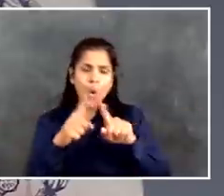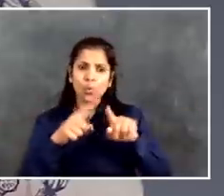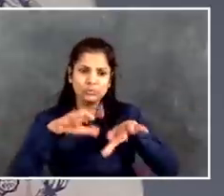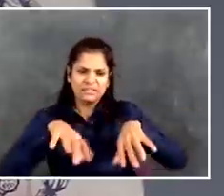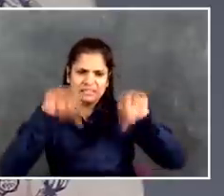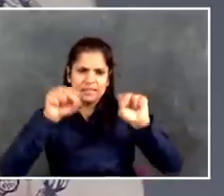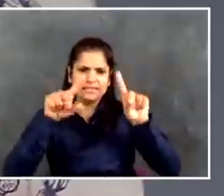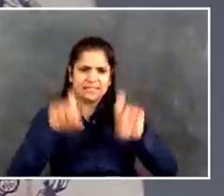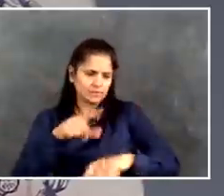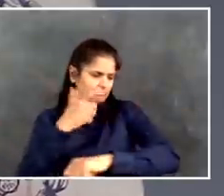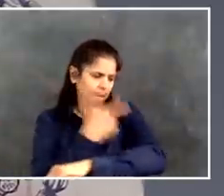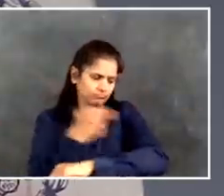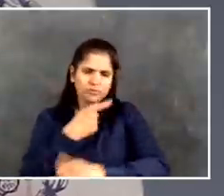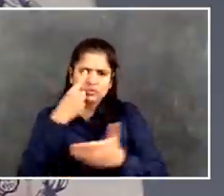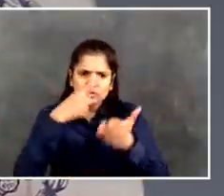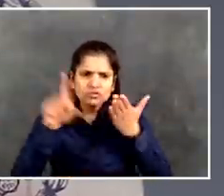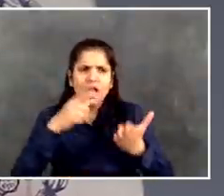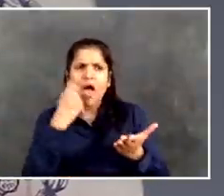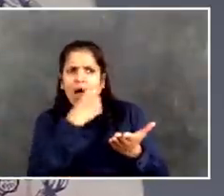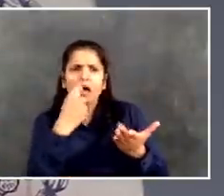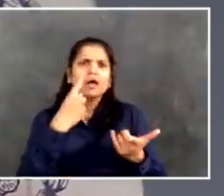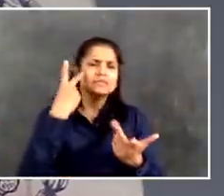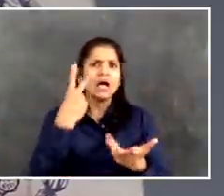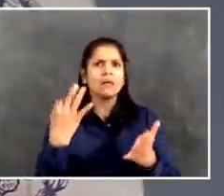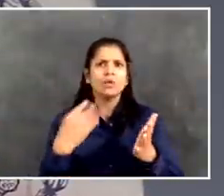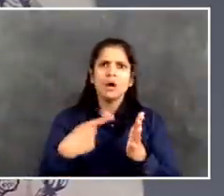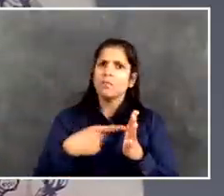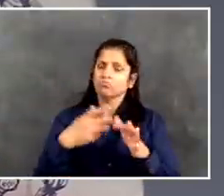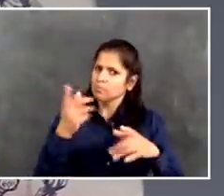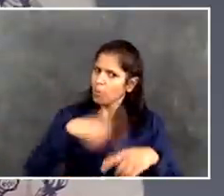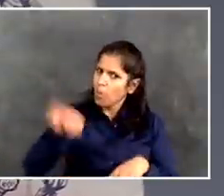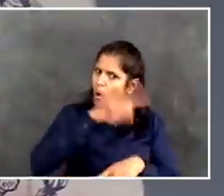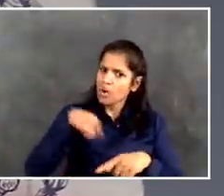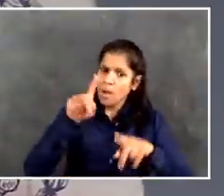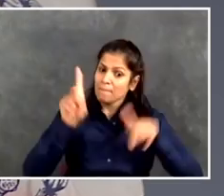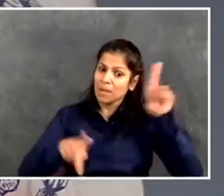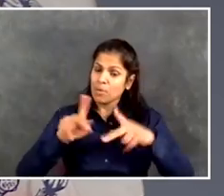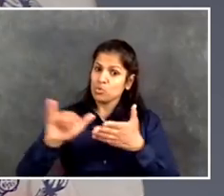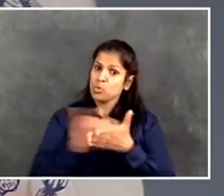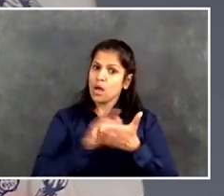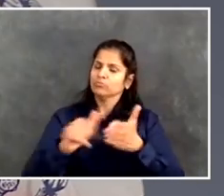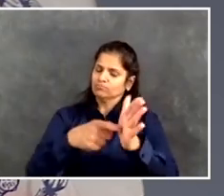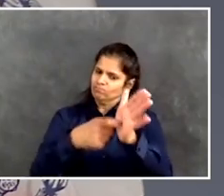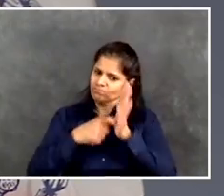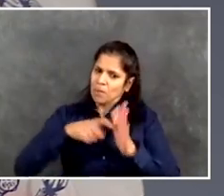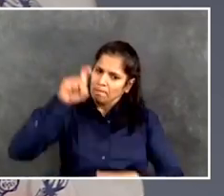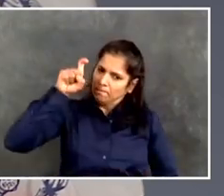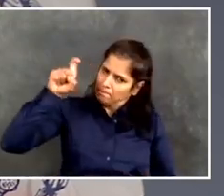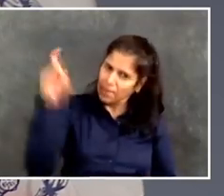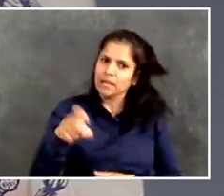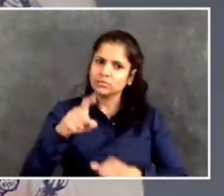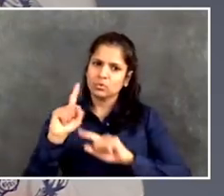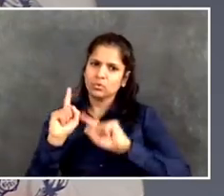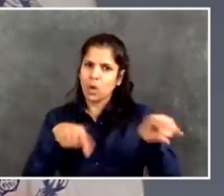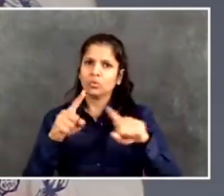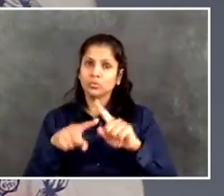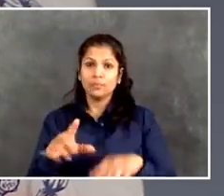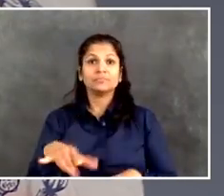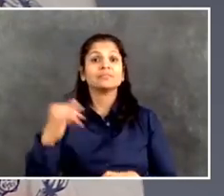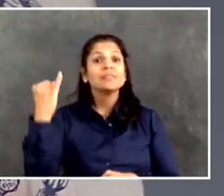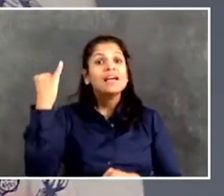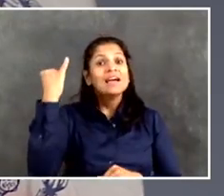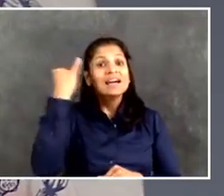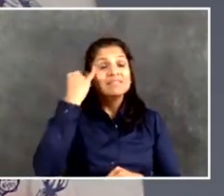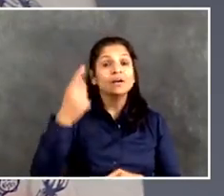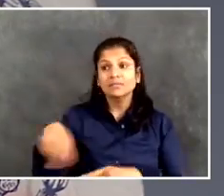to help us do that the right way. When we tell people you got to isolate, we're going to need people to follow those instructions for the good of yourself,